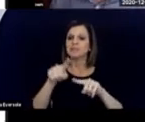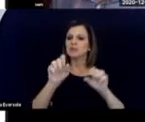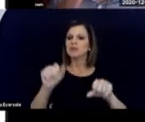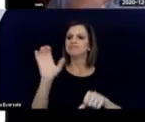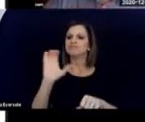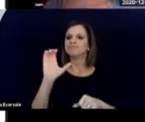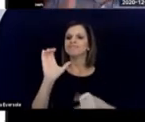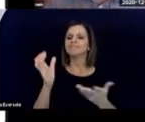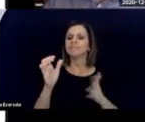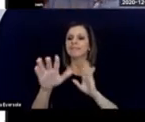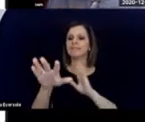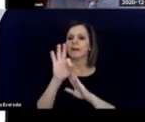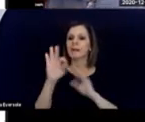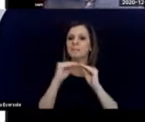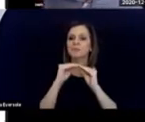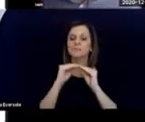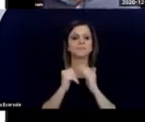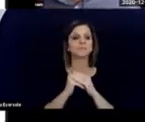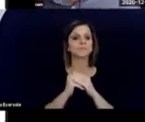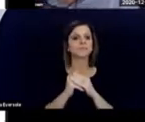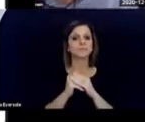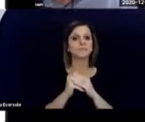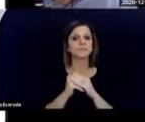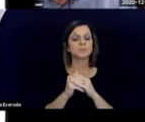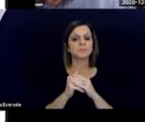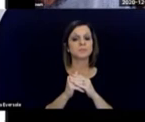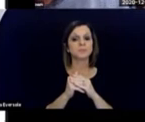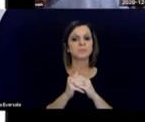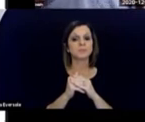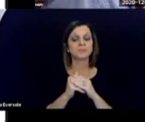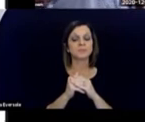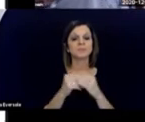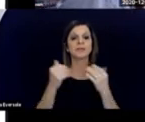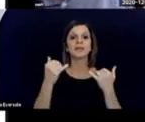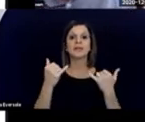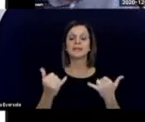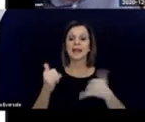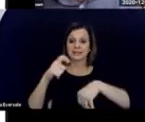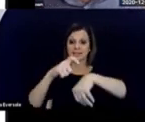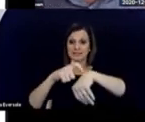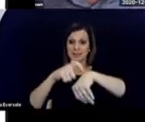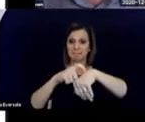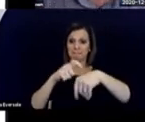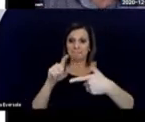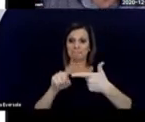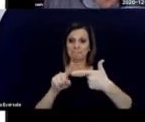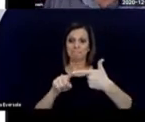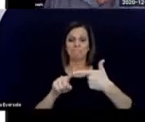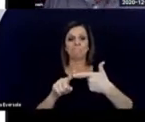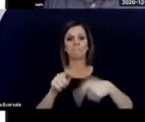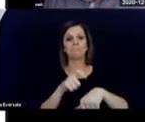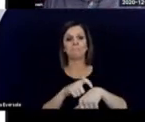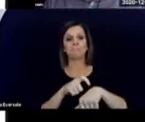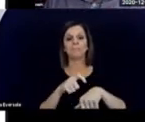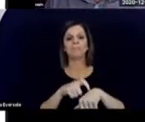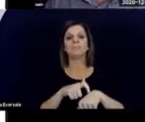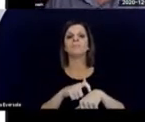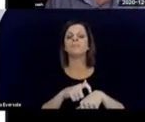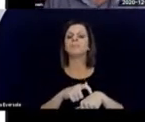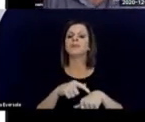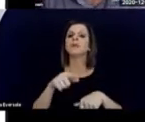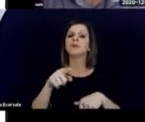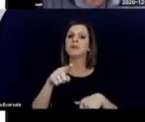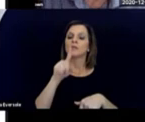Tony's next area of the three was time. We need to think about sequencing,